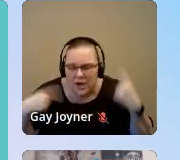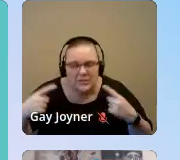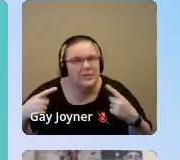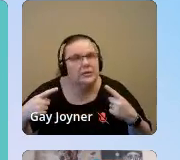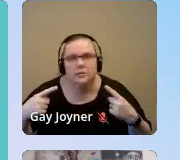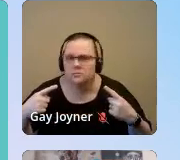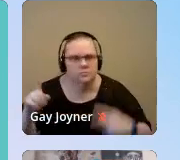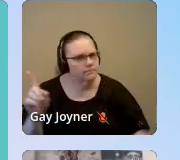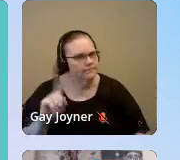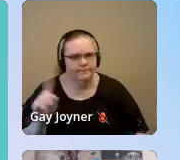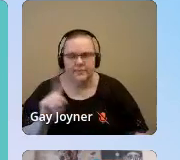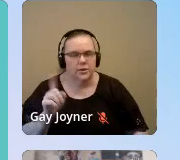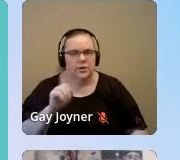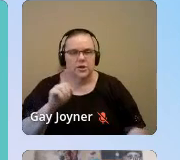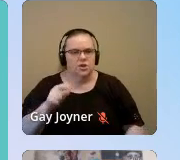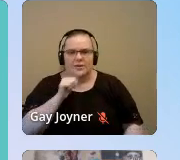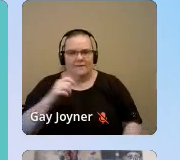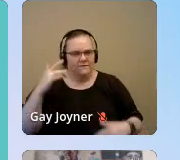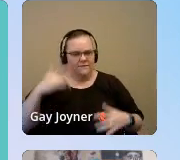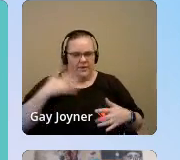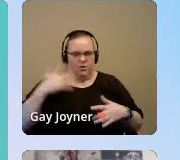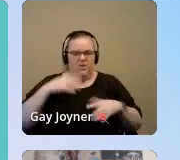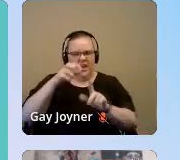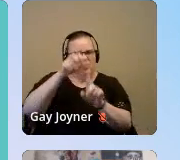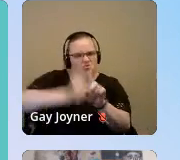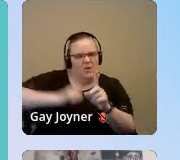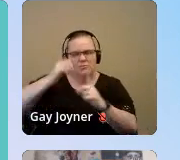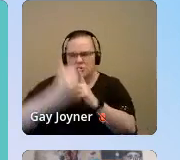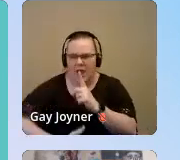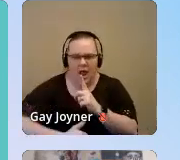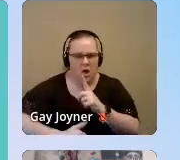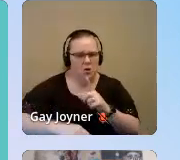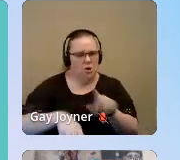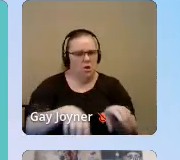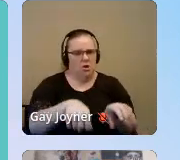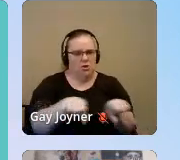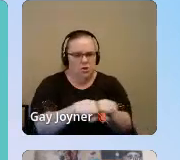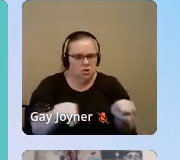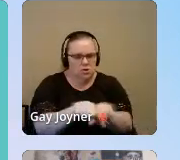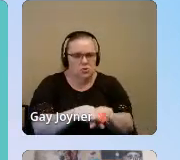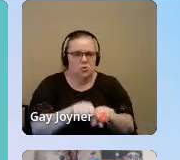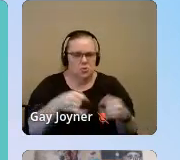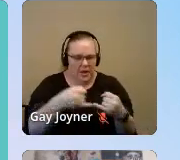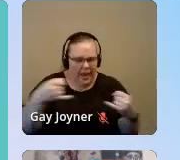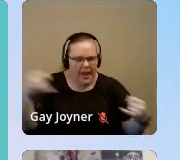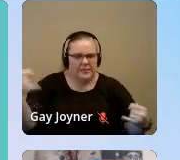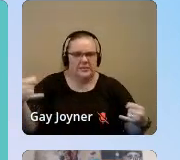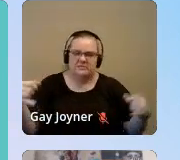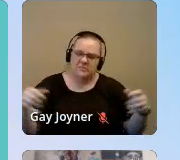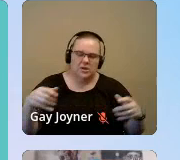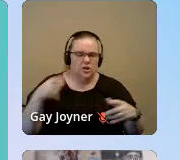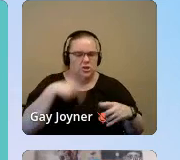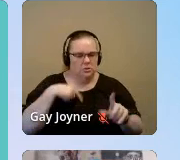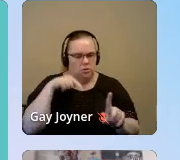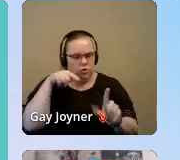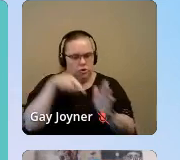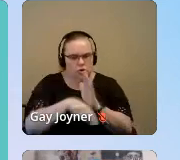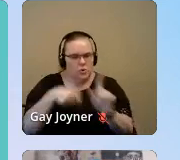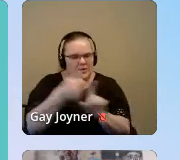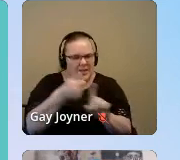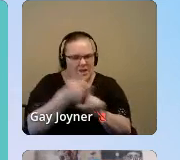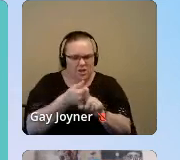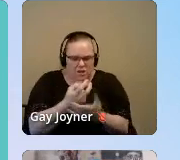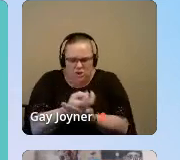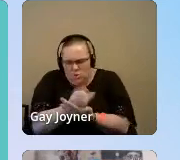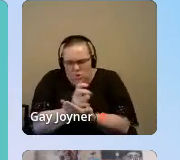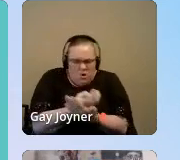feel crazy. They stripped her down like an animal, took her shoelaces, put her on suicide watch. She squirmed on an uncomfortable cot.